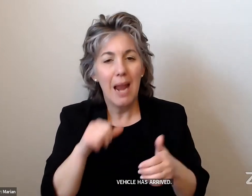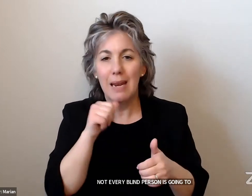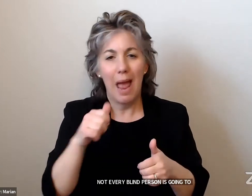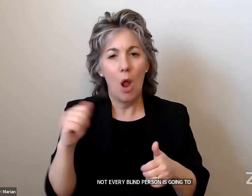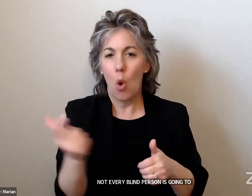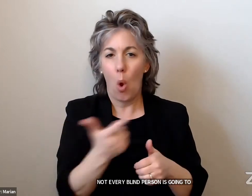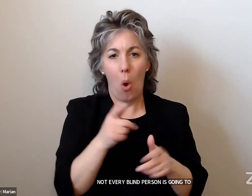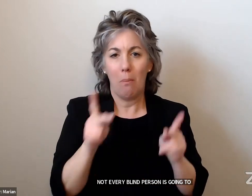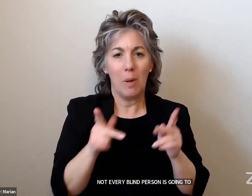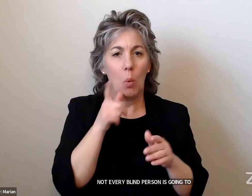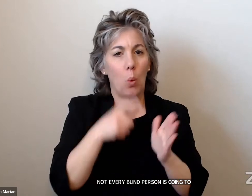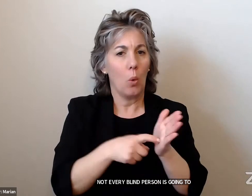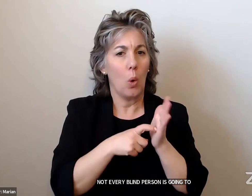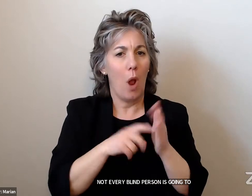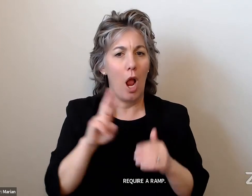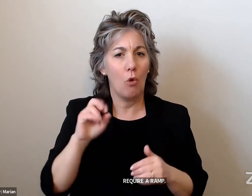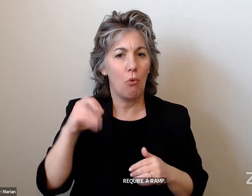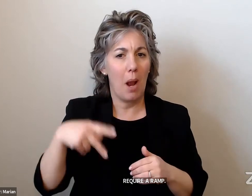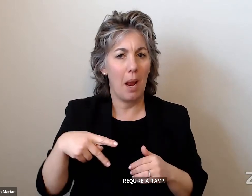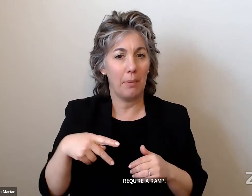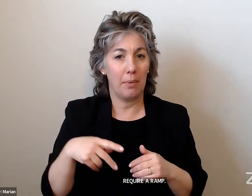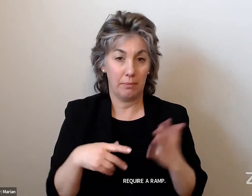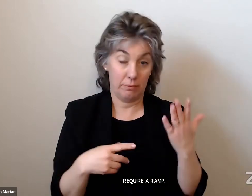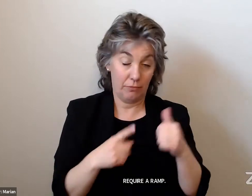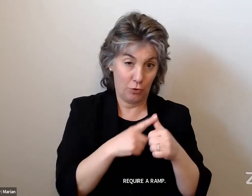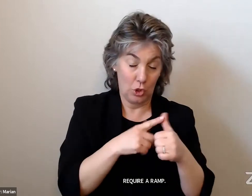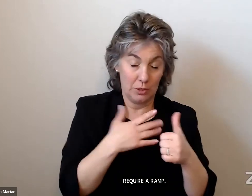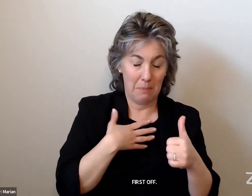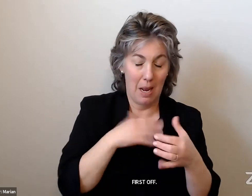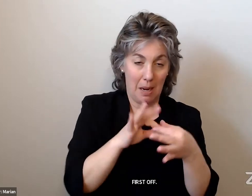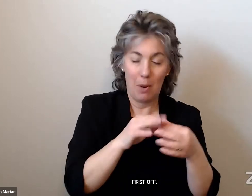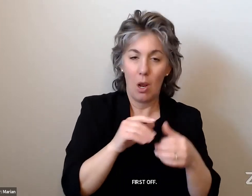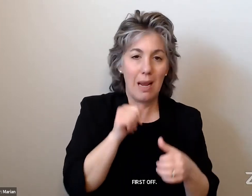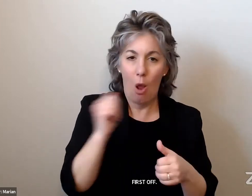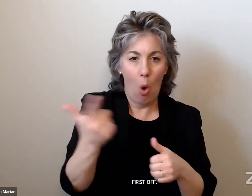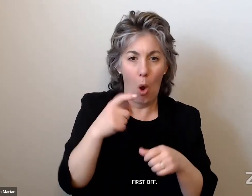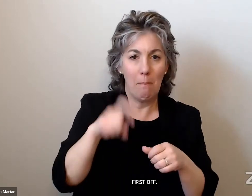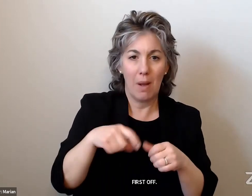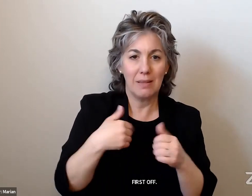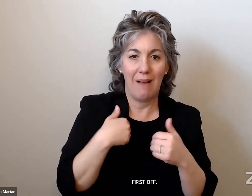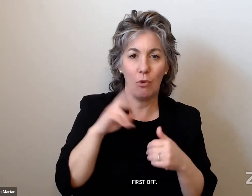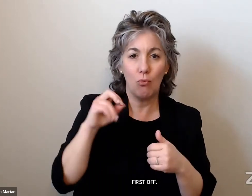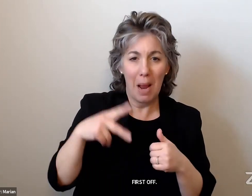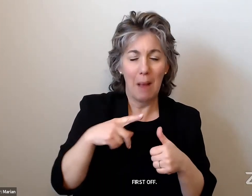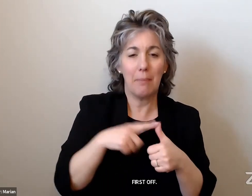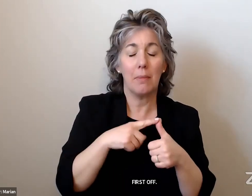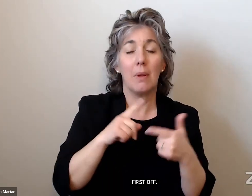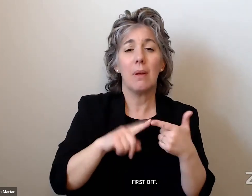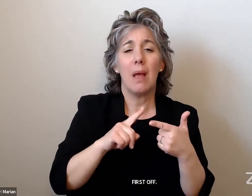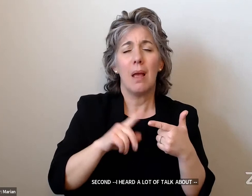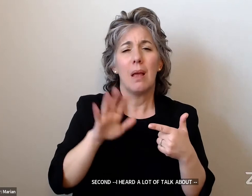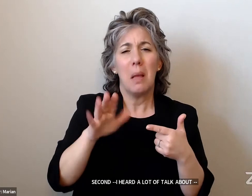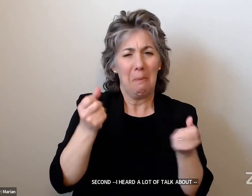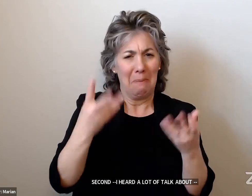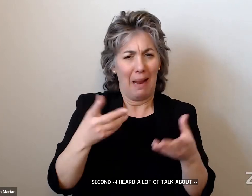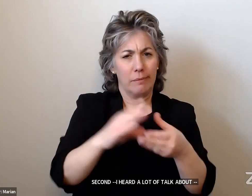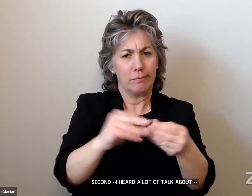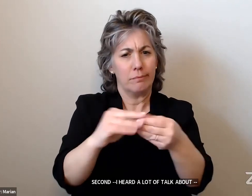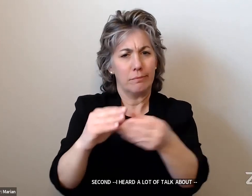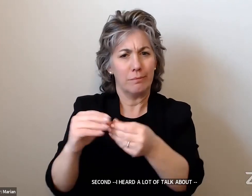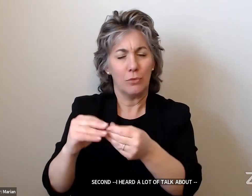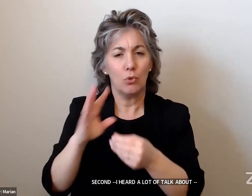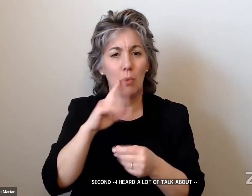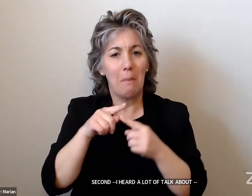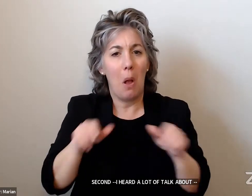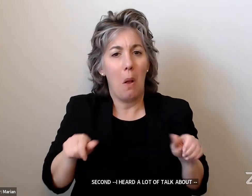ramp, first off. And second, I heard a lot of talk about people in manual